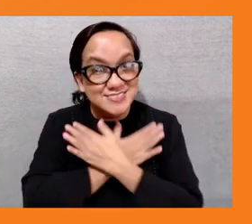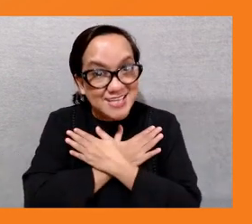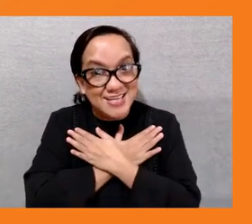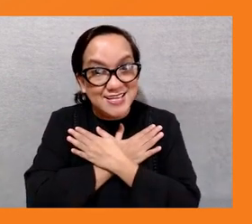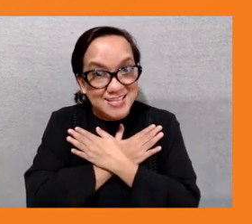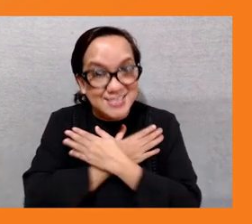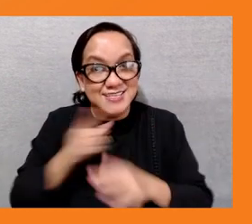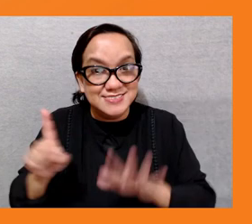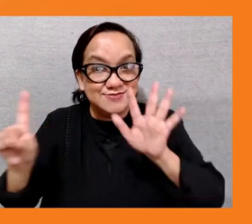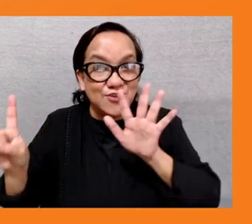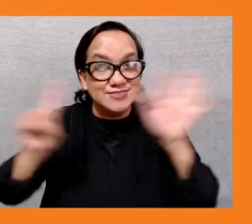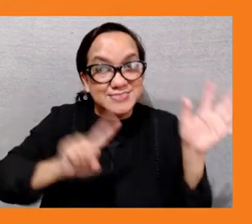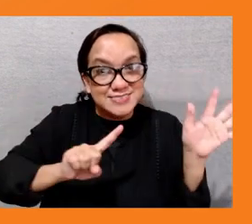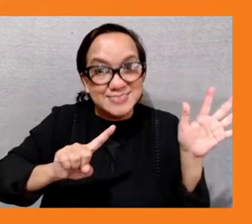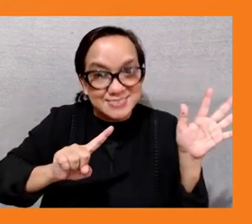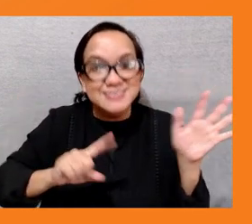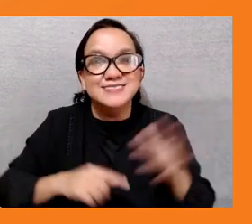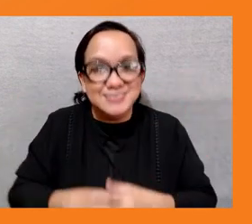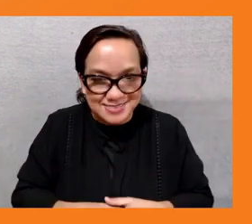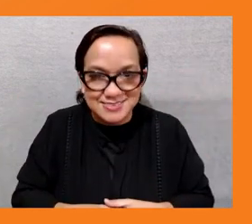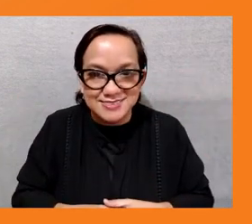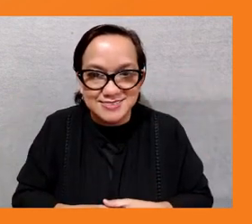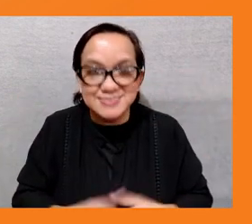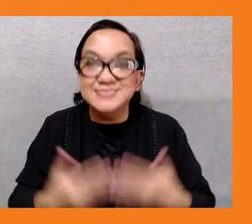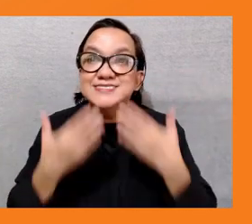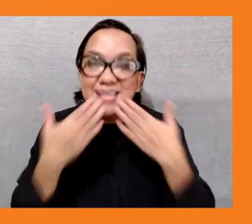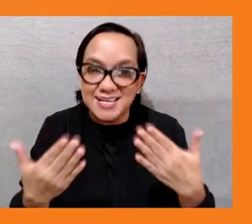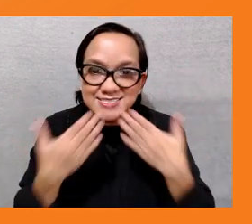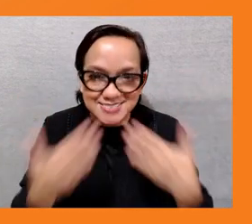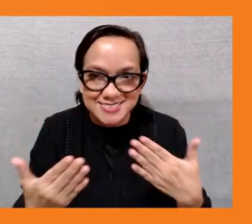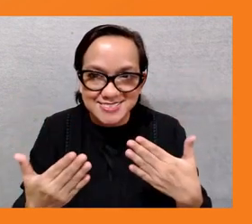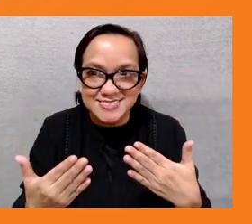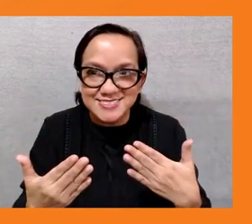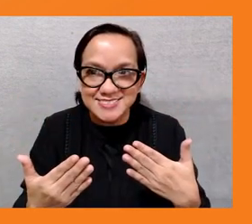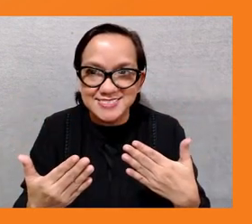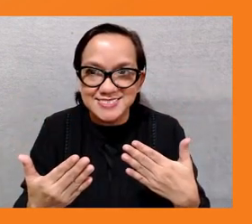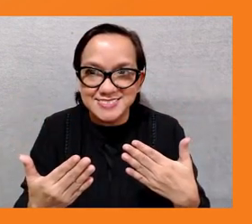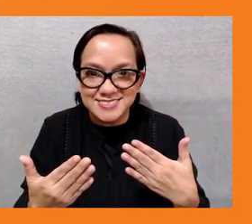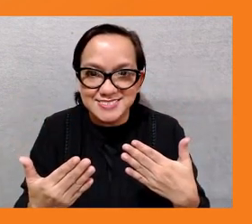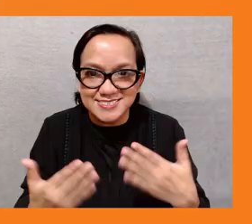with that i thank you um and have a good good day good rest of the day